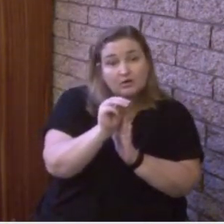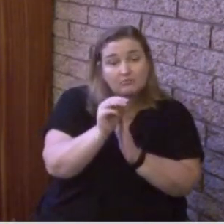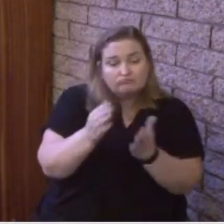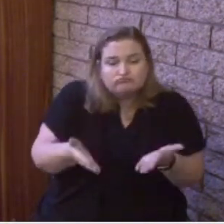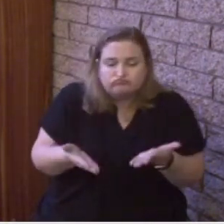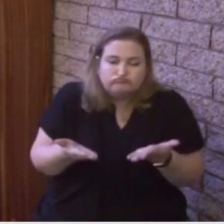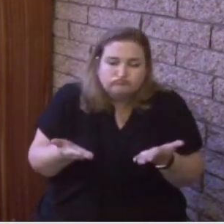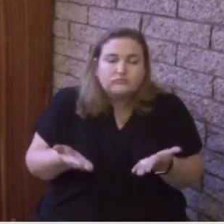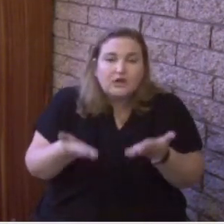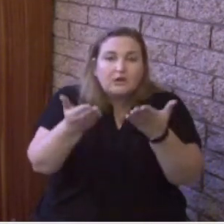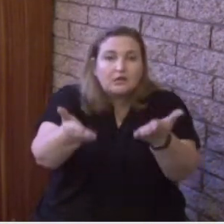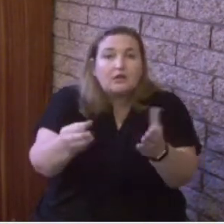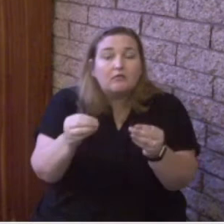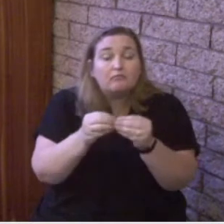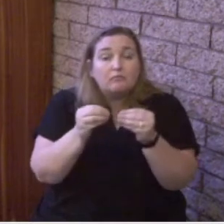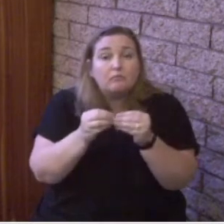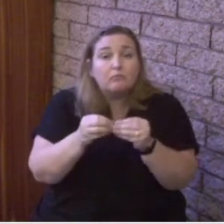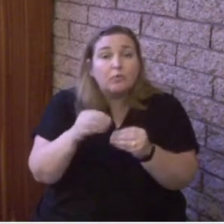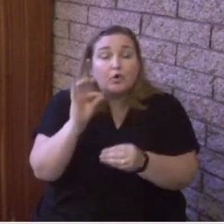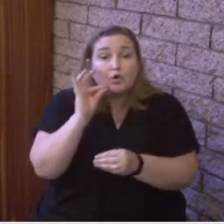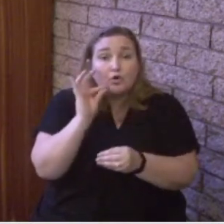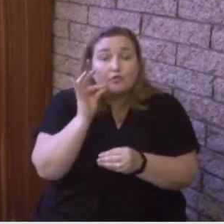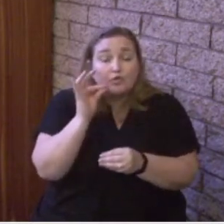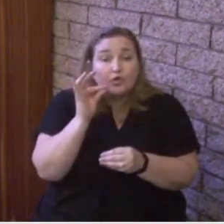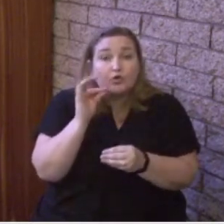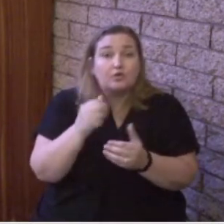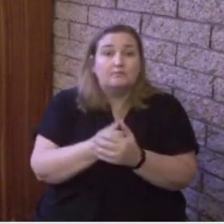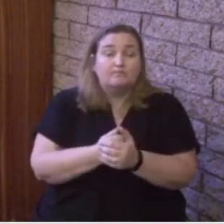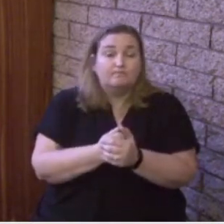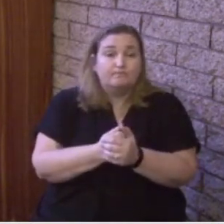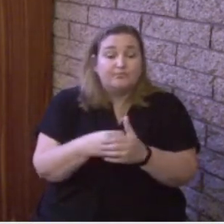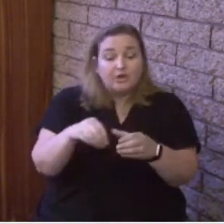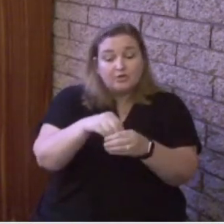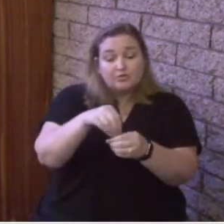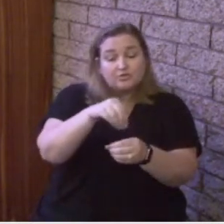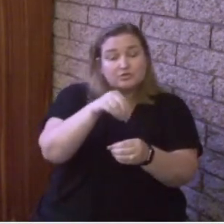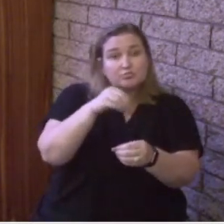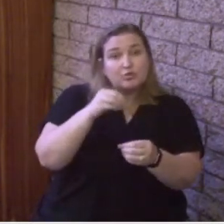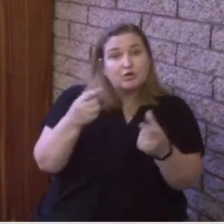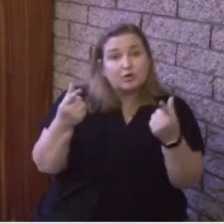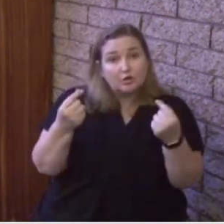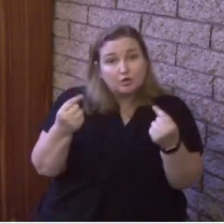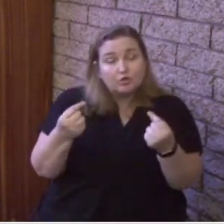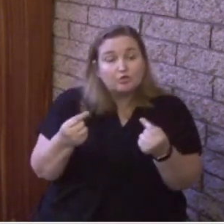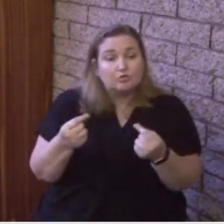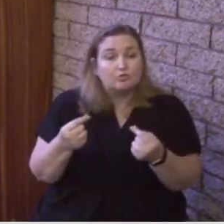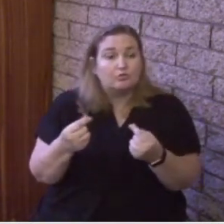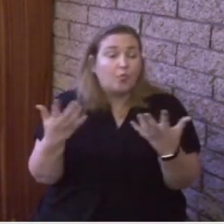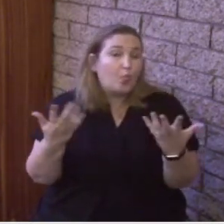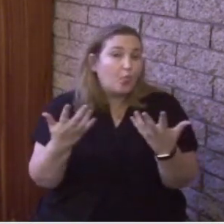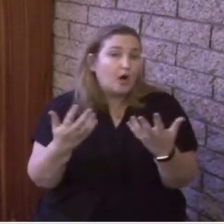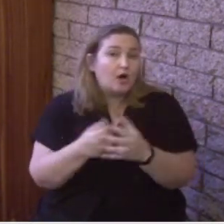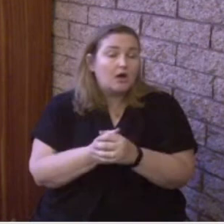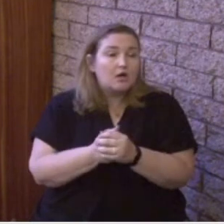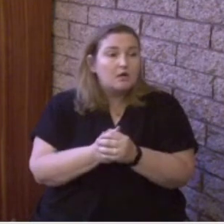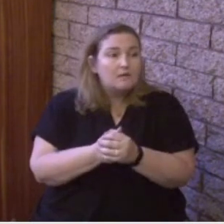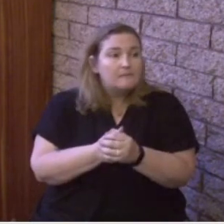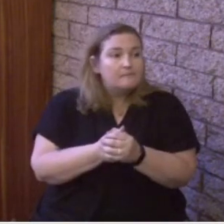comes, the Holy Spirit does this. He empowers believers to live their life boldly.